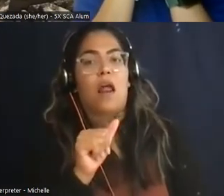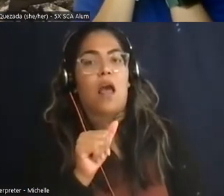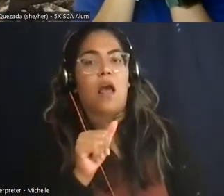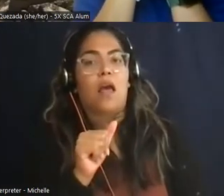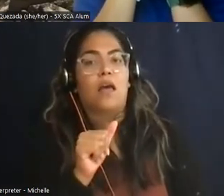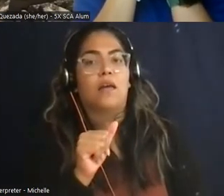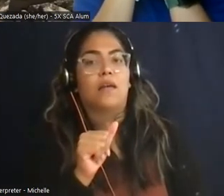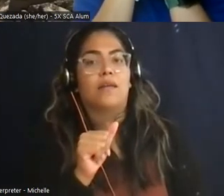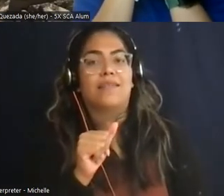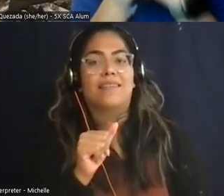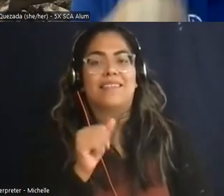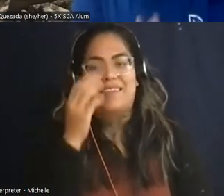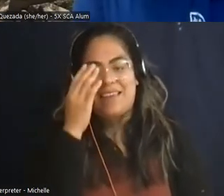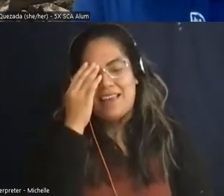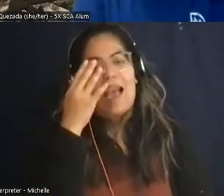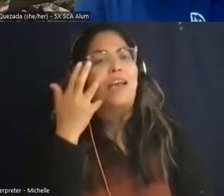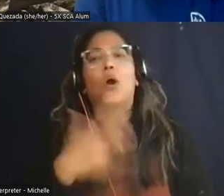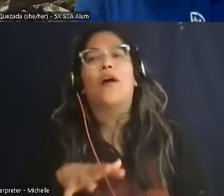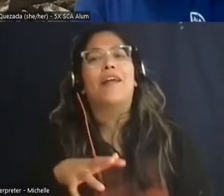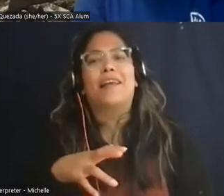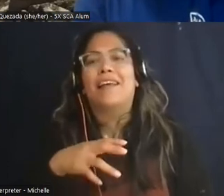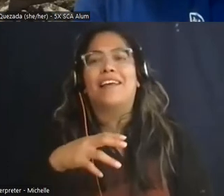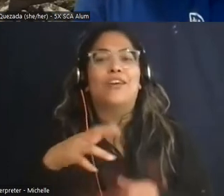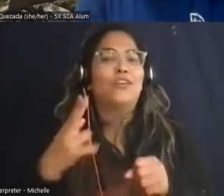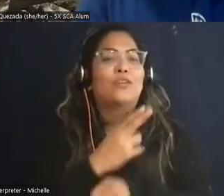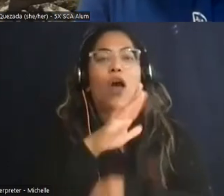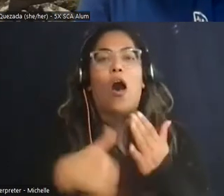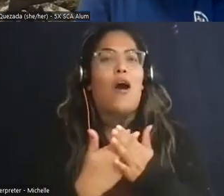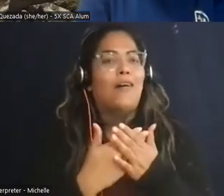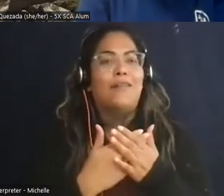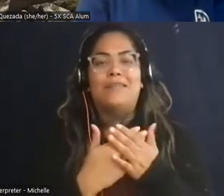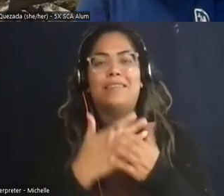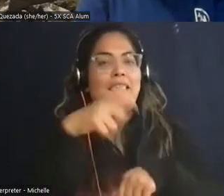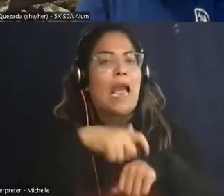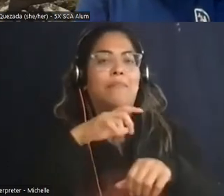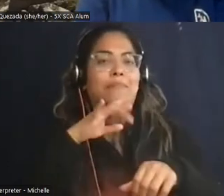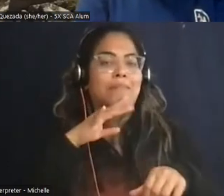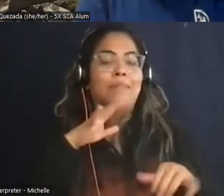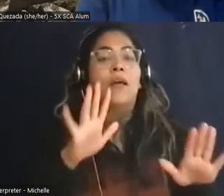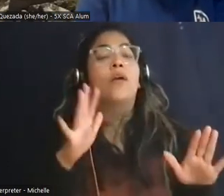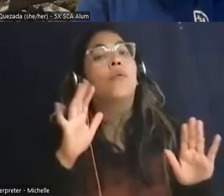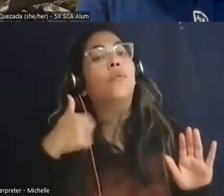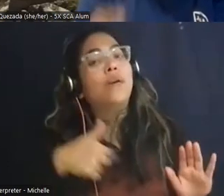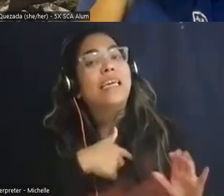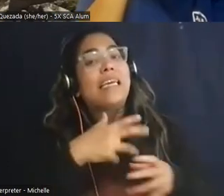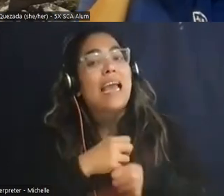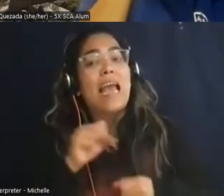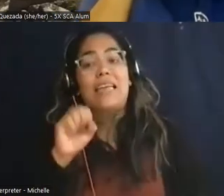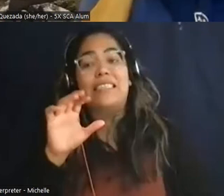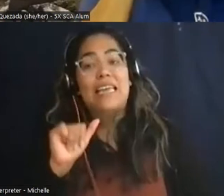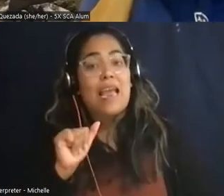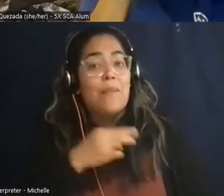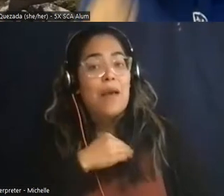take up all the air time but i will say that we get sca uh members that are college